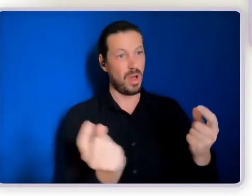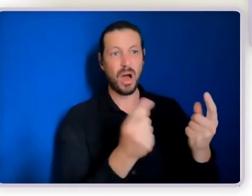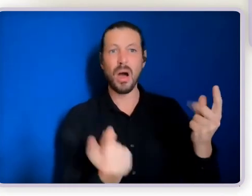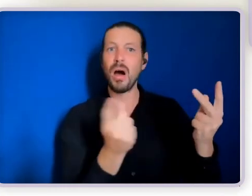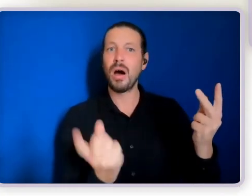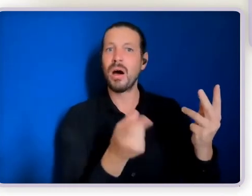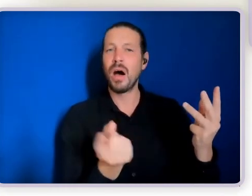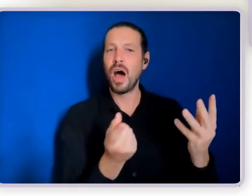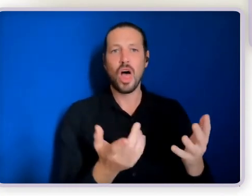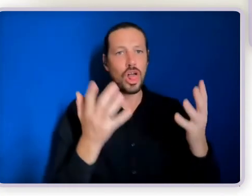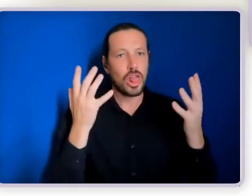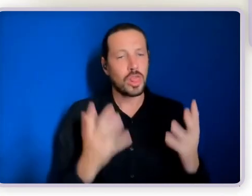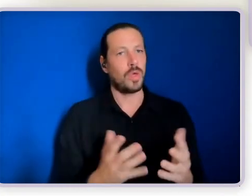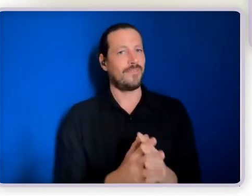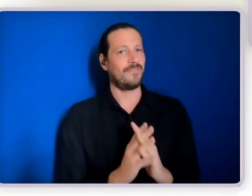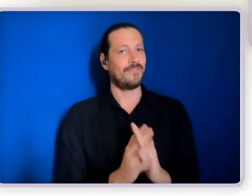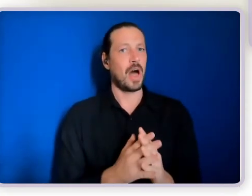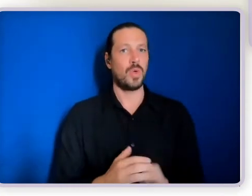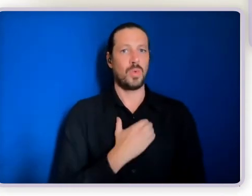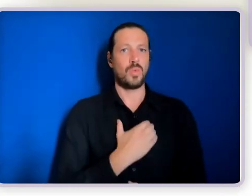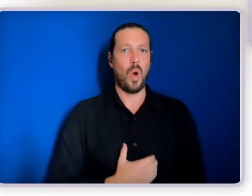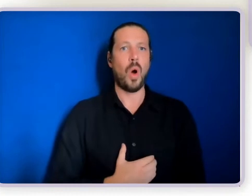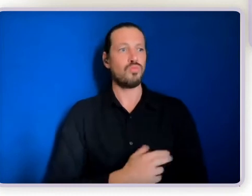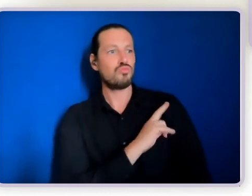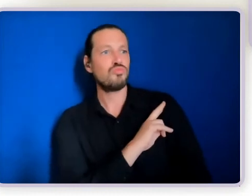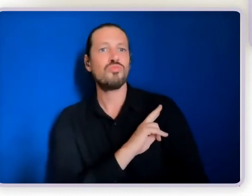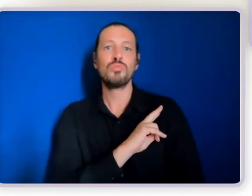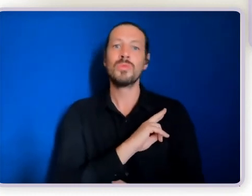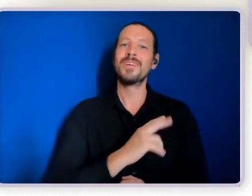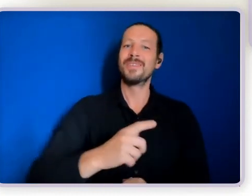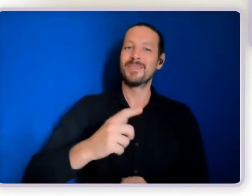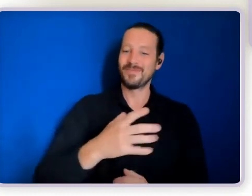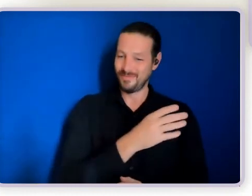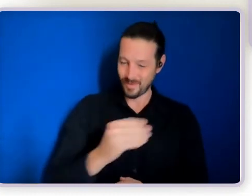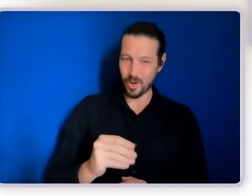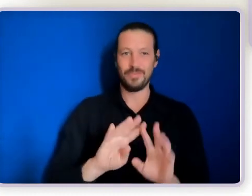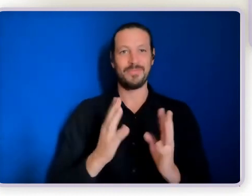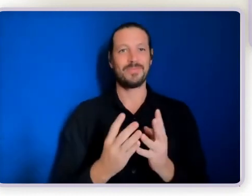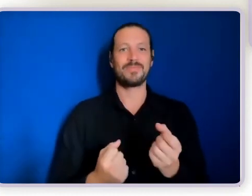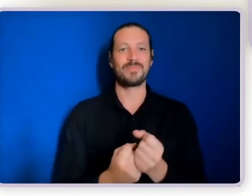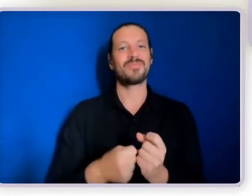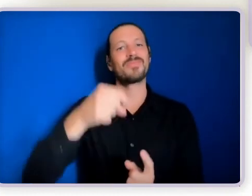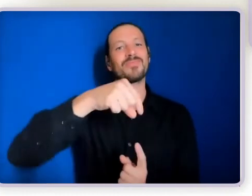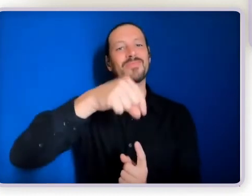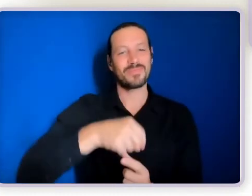have come from his involvement in the circle of support and that I'll show you in another slide but he